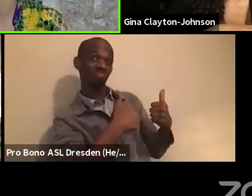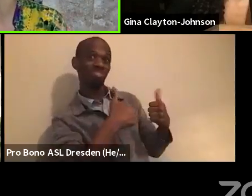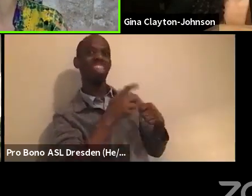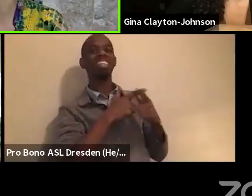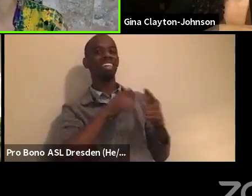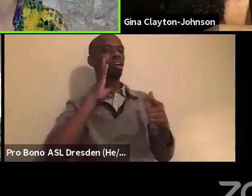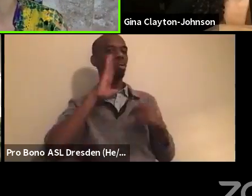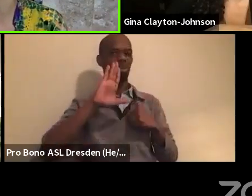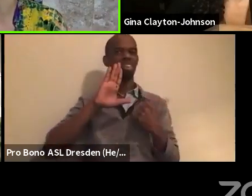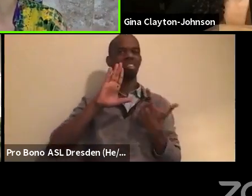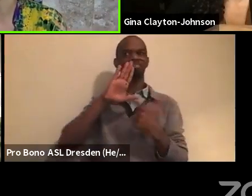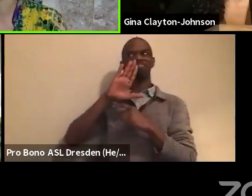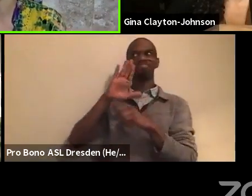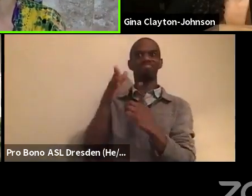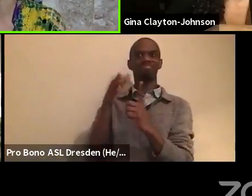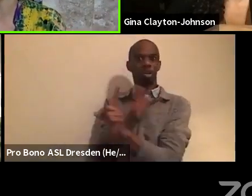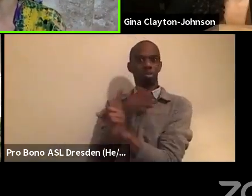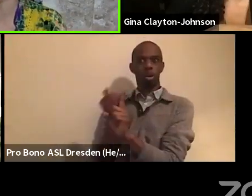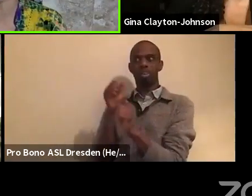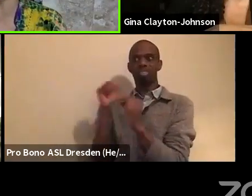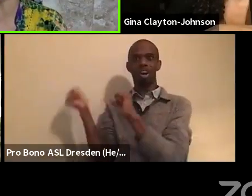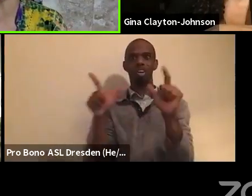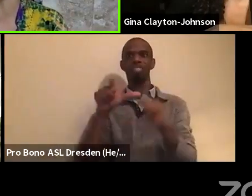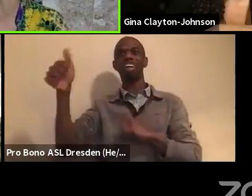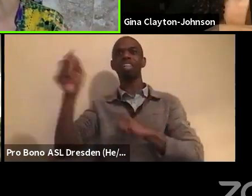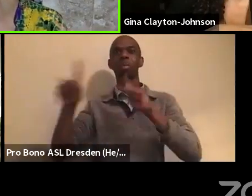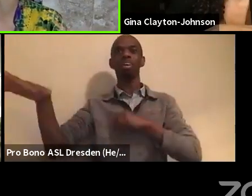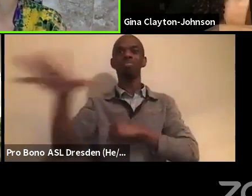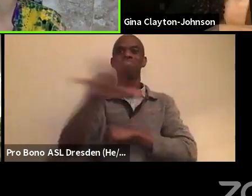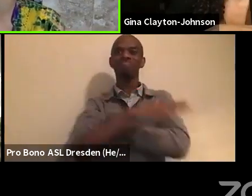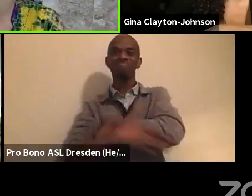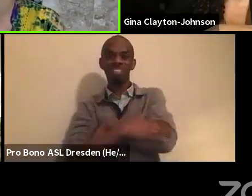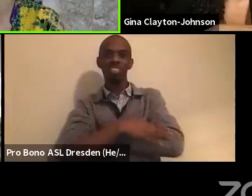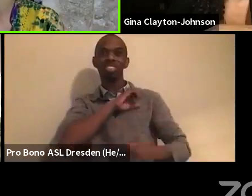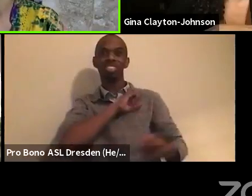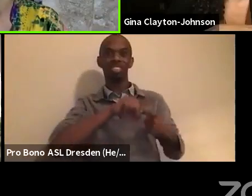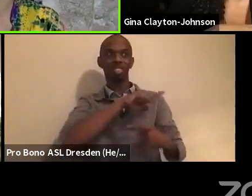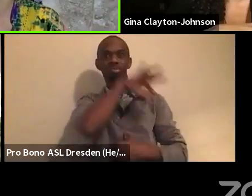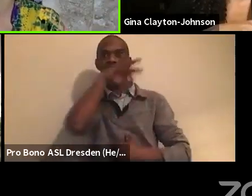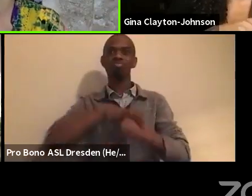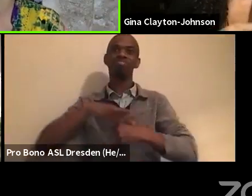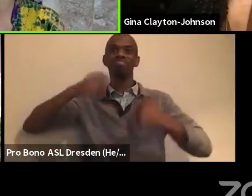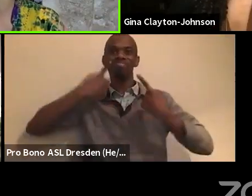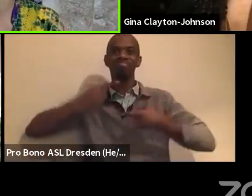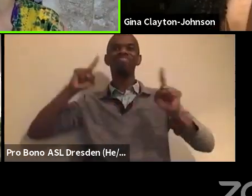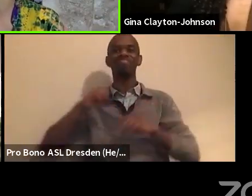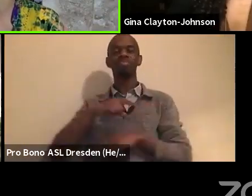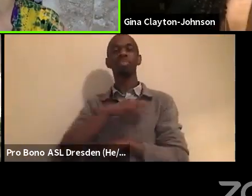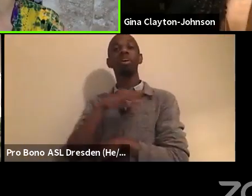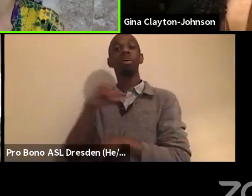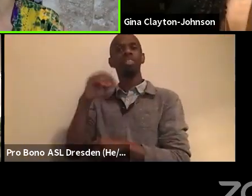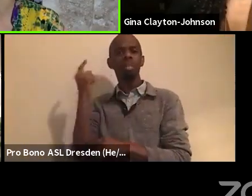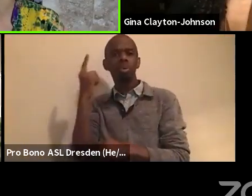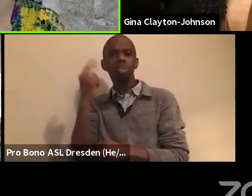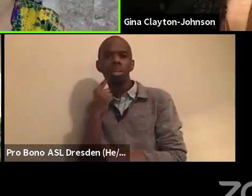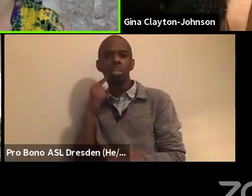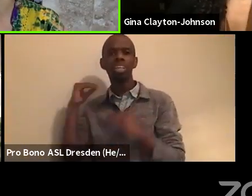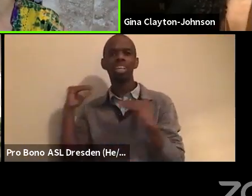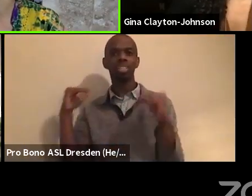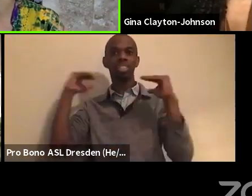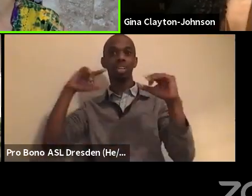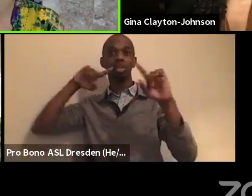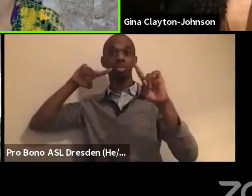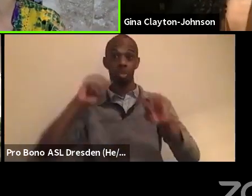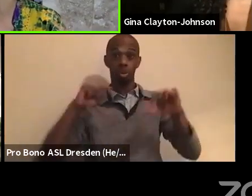just locally, but, um, for it to be adopted. Someone is saying on Facebook, the executive orders are great, but we